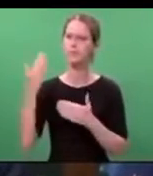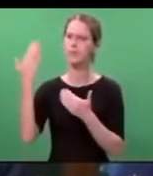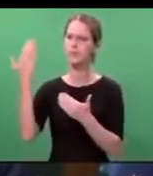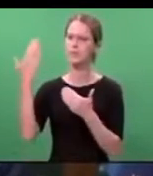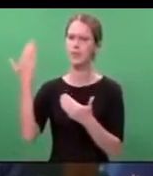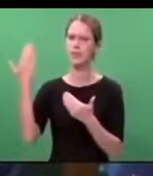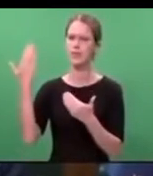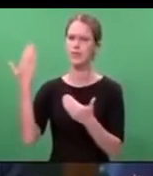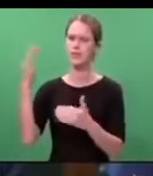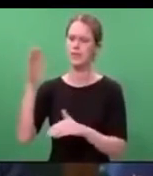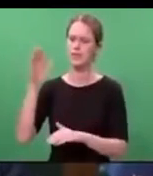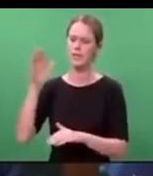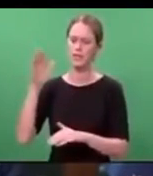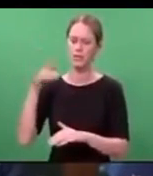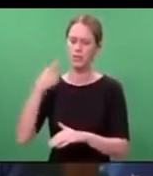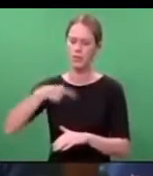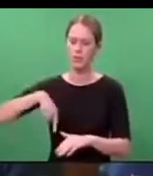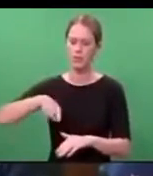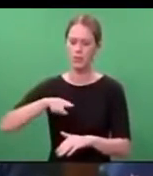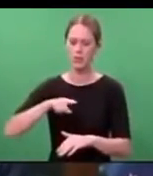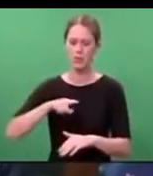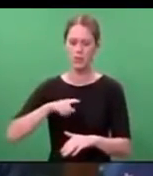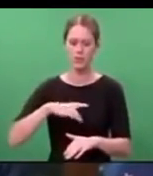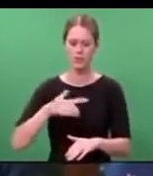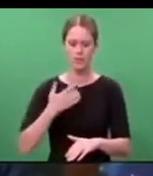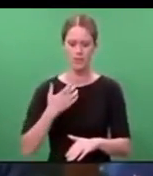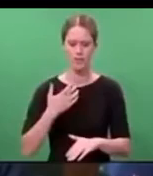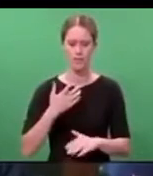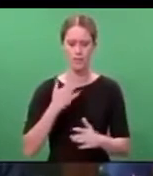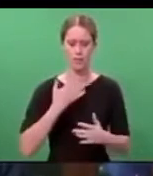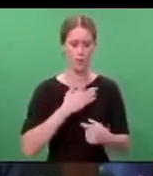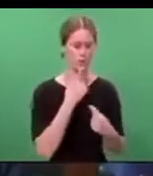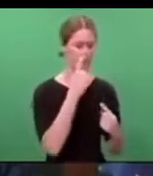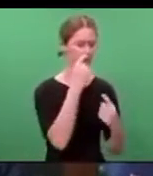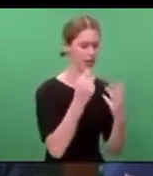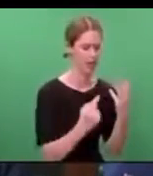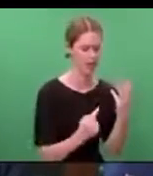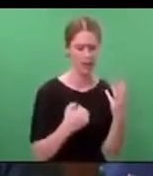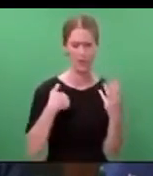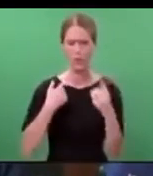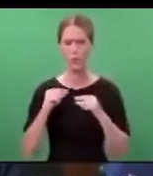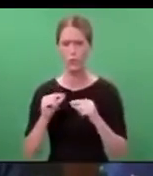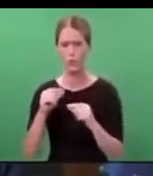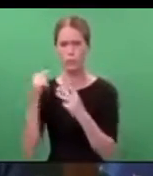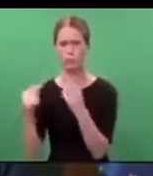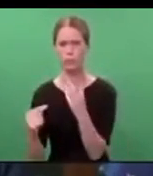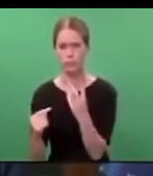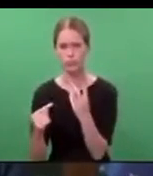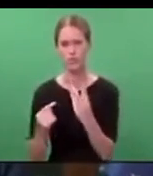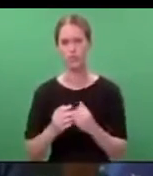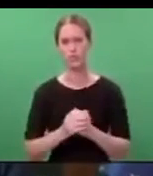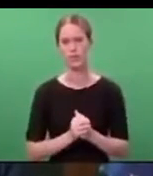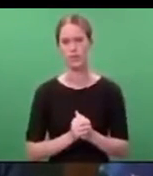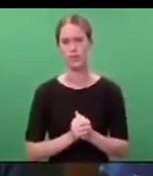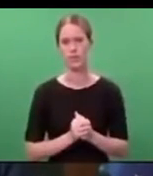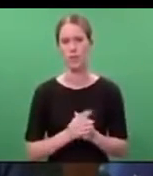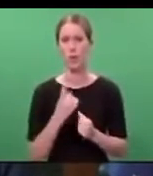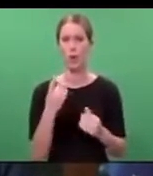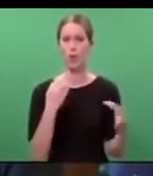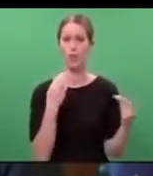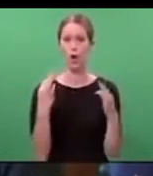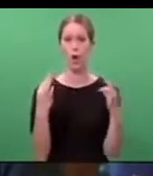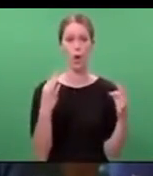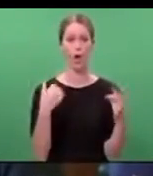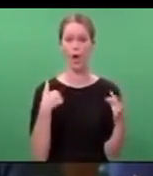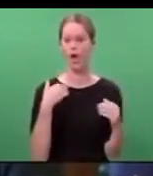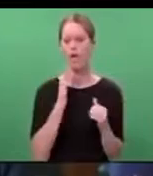have so much, we have feel the need to say and to do. One of the roles I